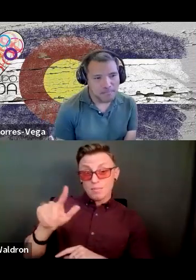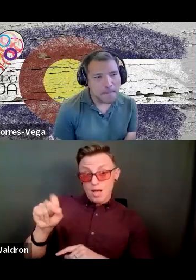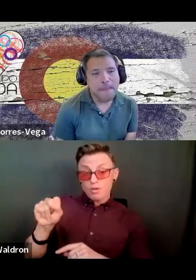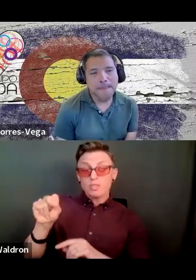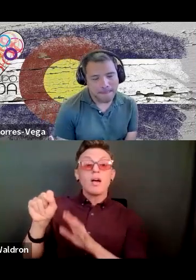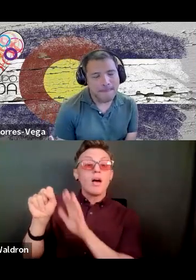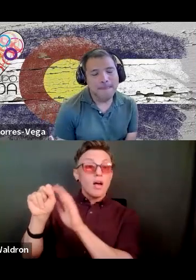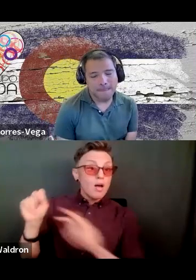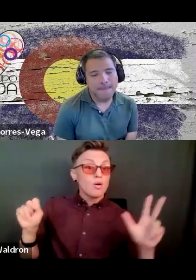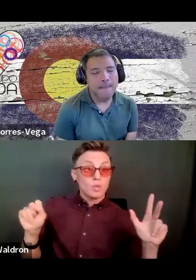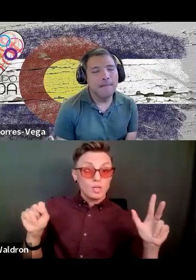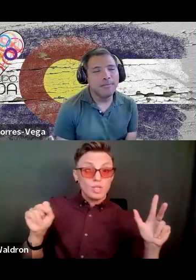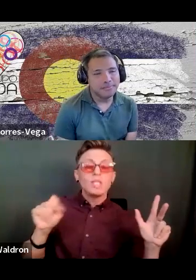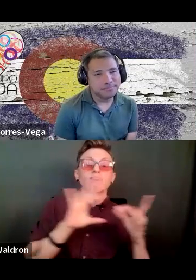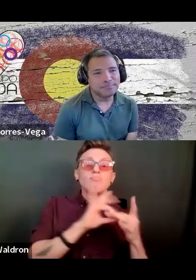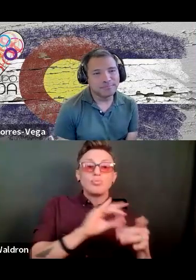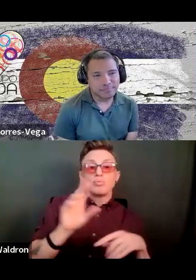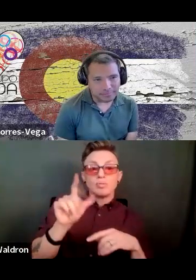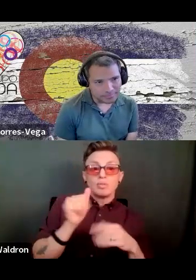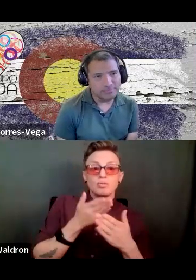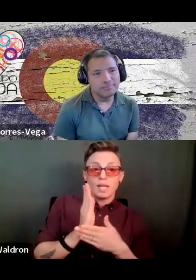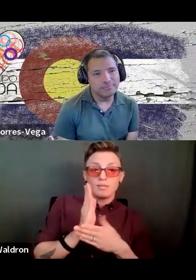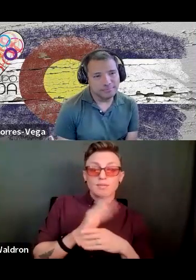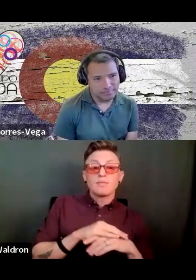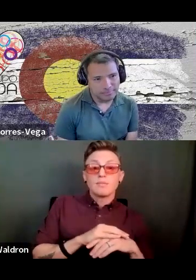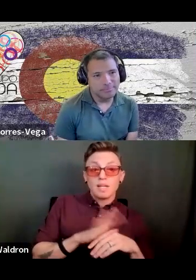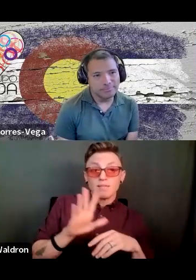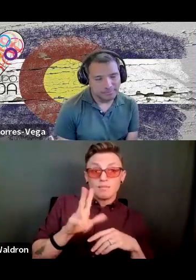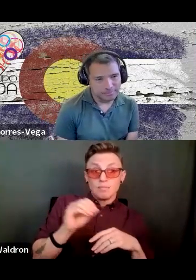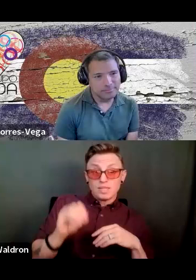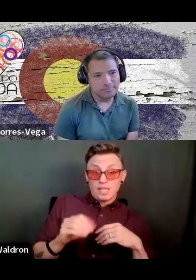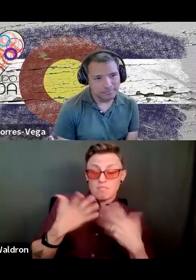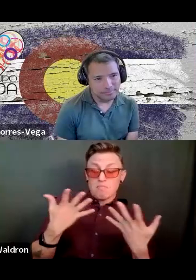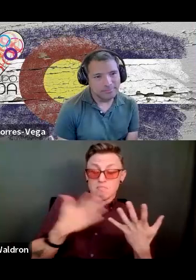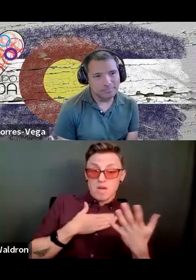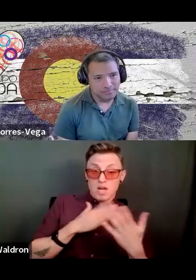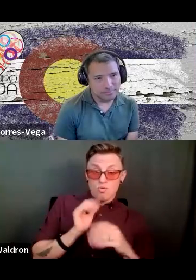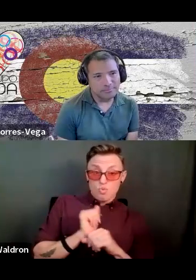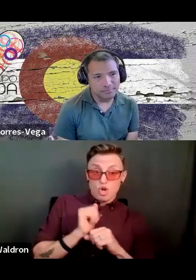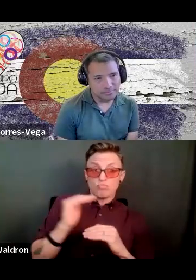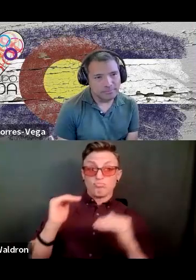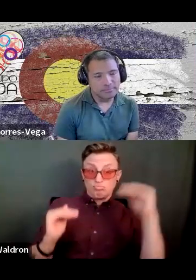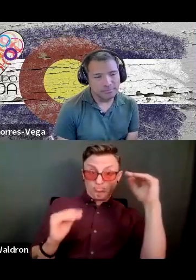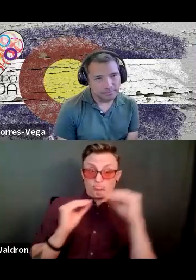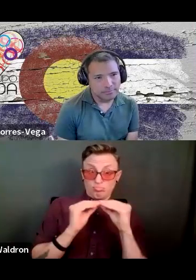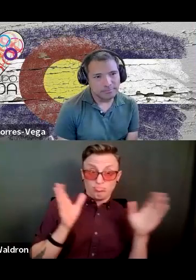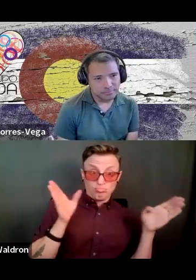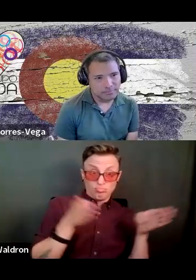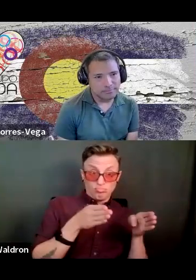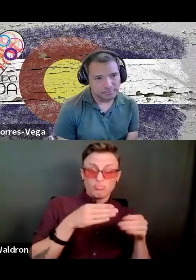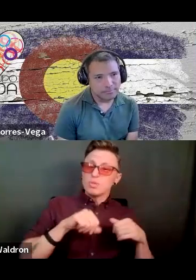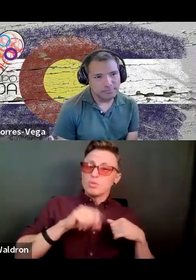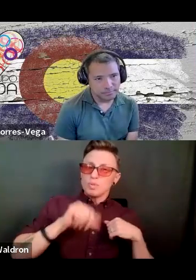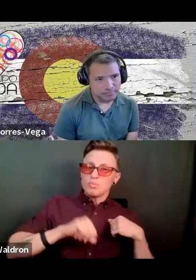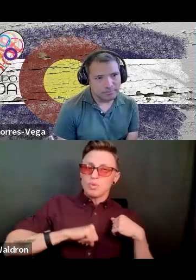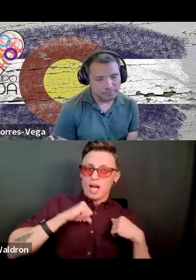years have been disability rights bills. That's 33% of my work. So I'm extremely proud of that. And I also want to point out too, that